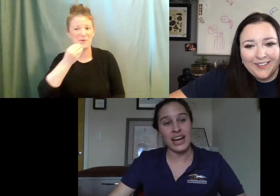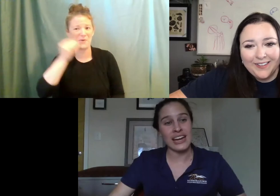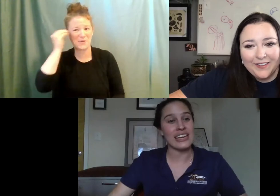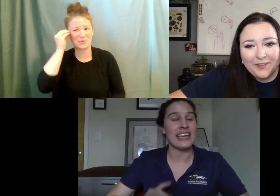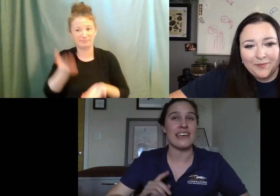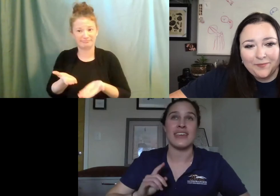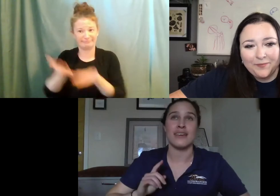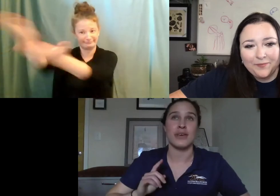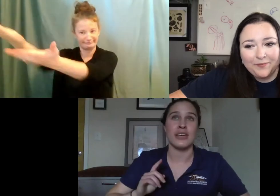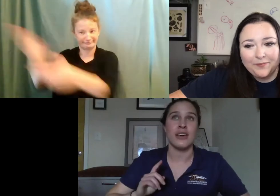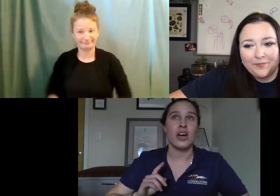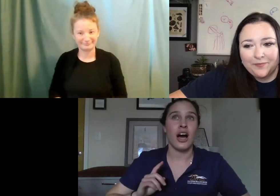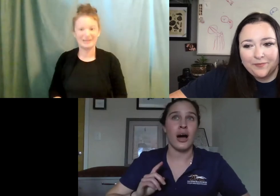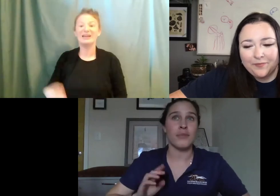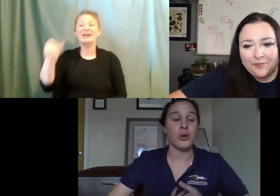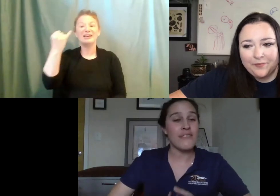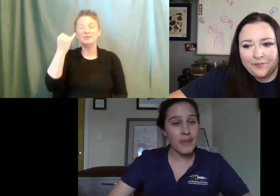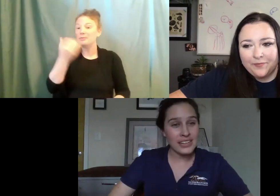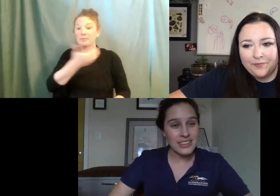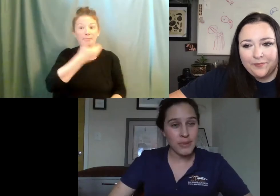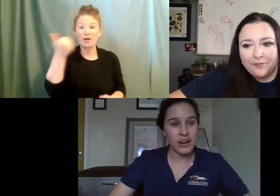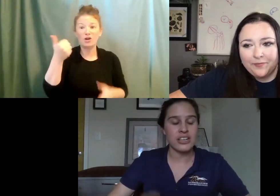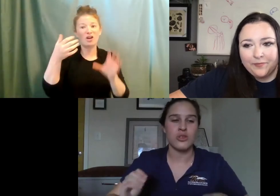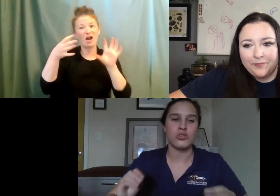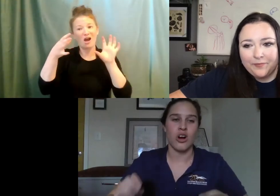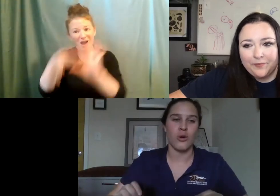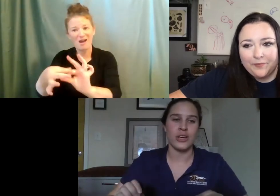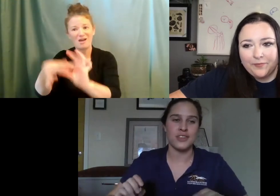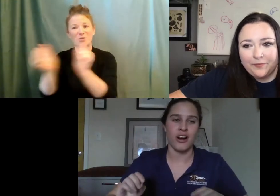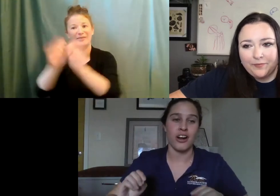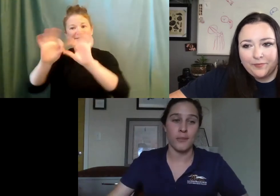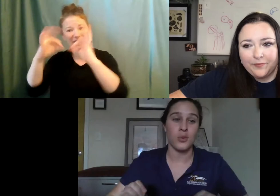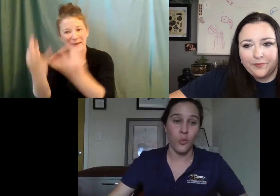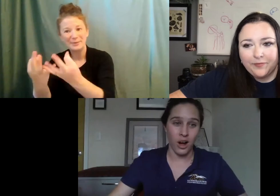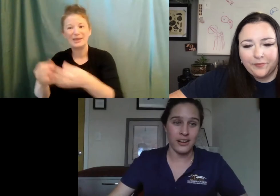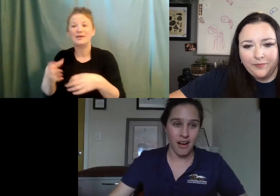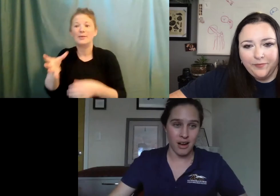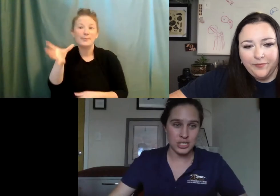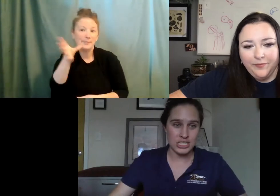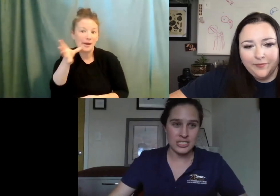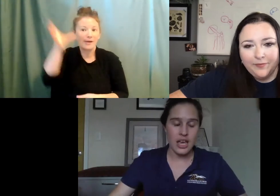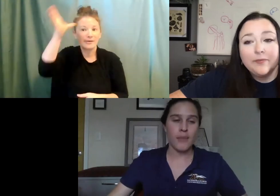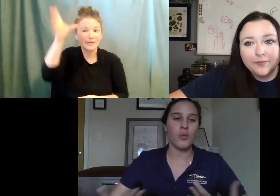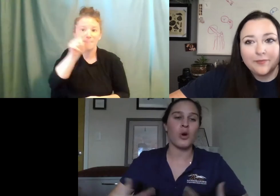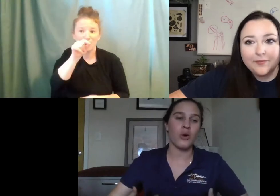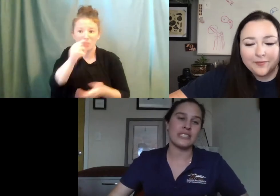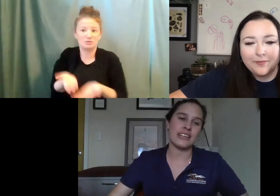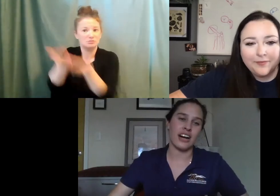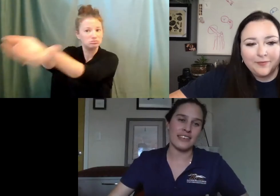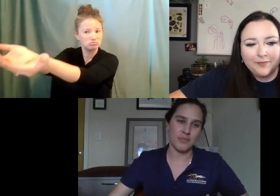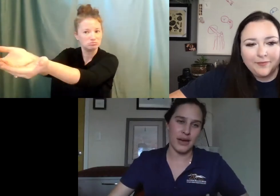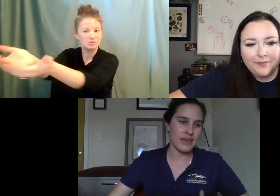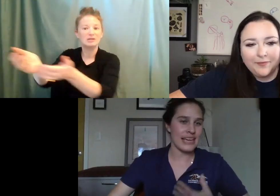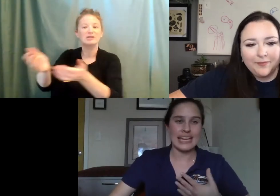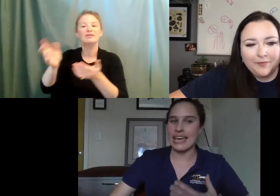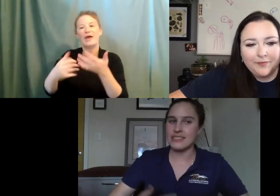can be reunited, if they can be, um, you know, given back to their parents, those are always our number one options, but we're always